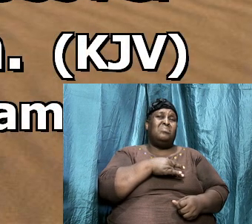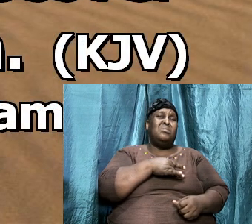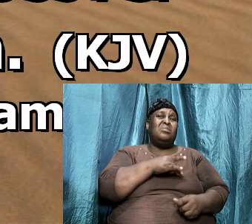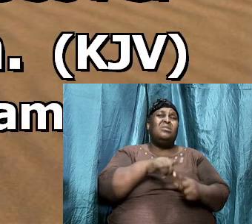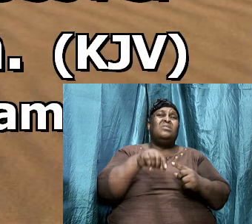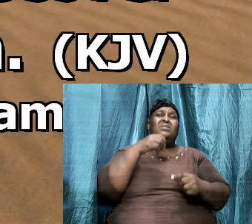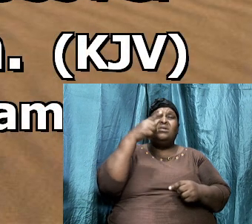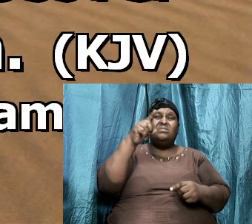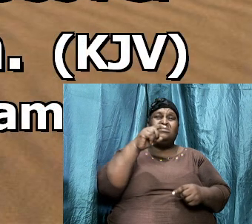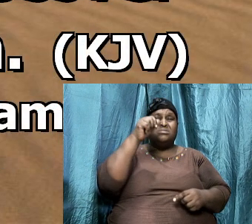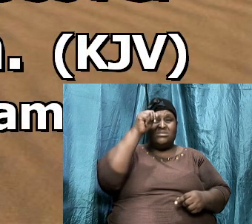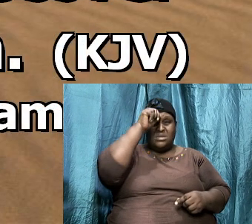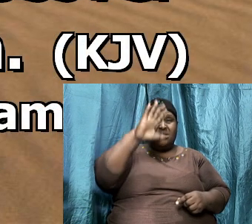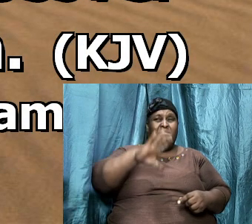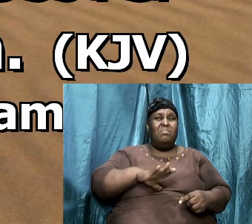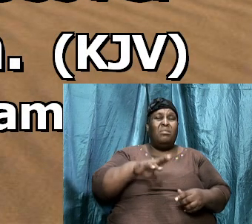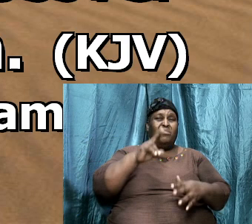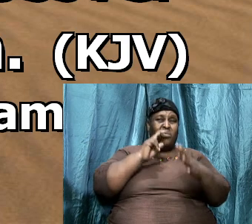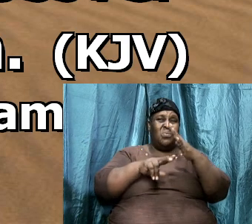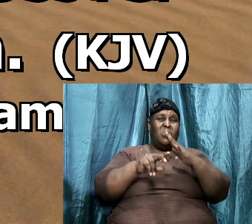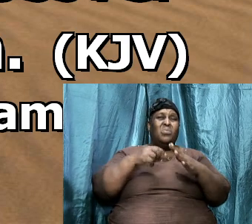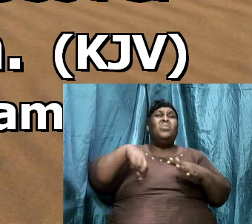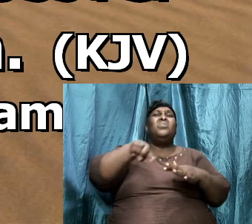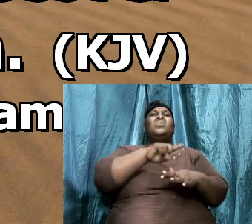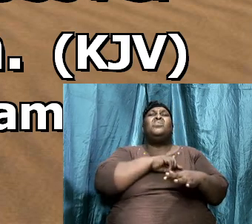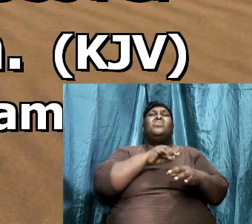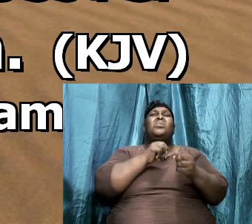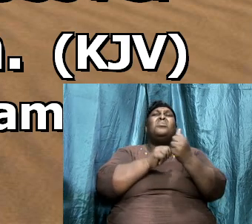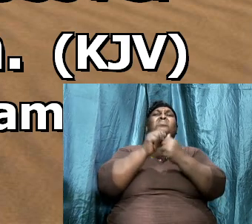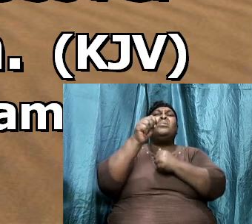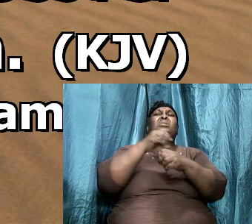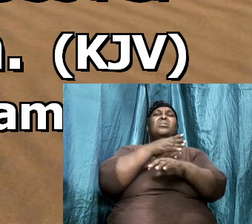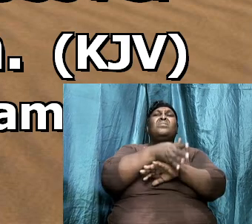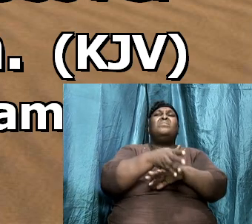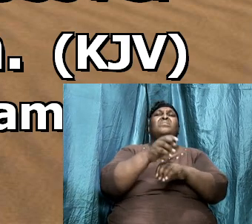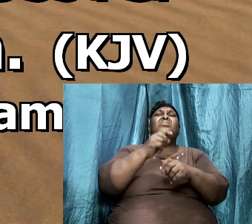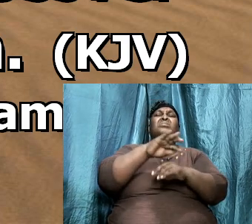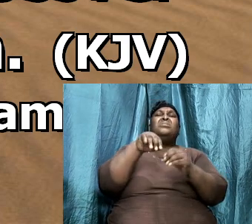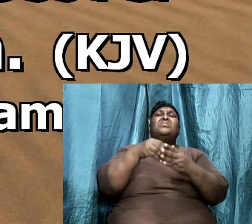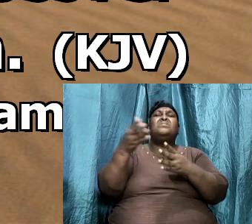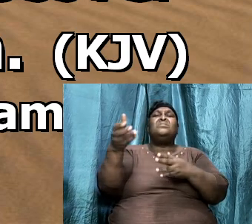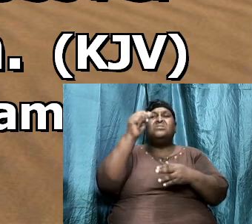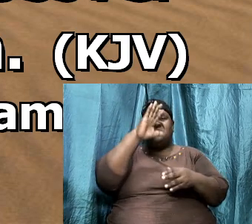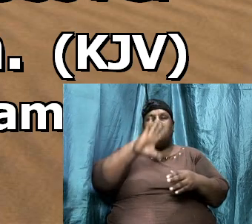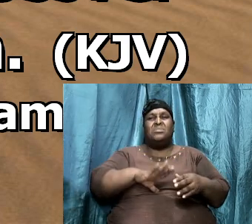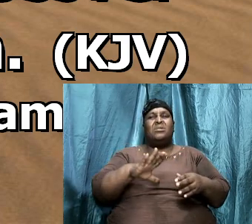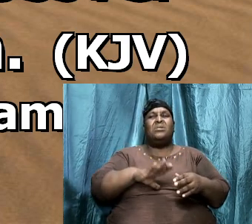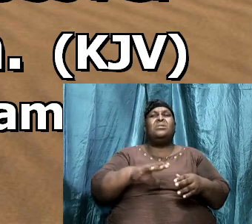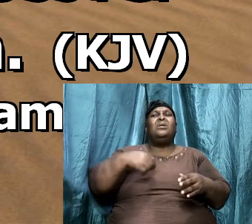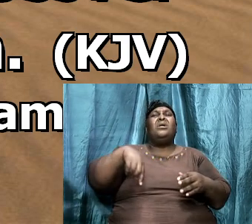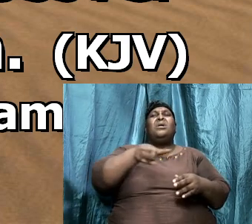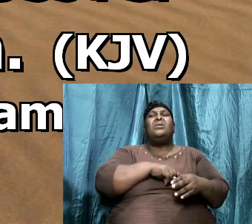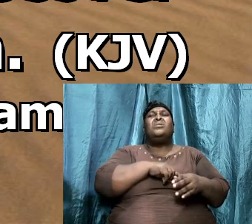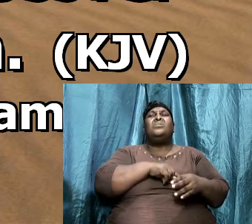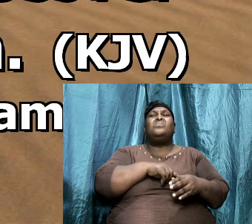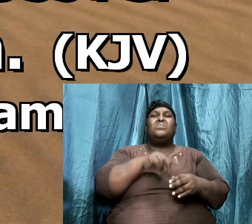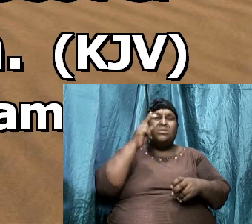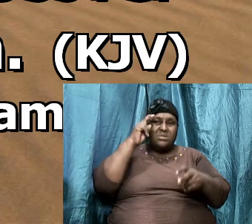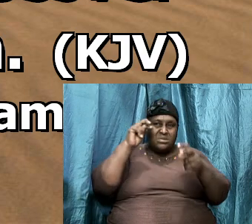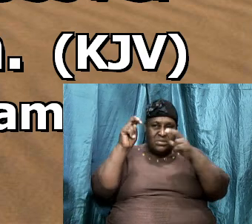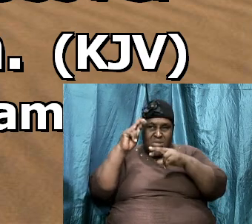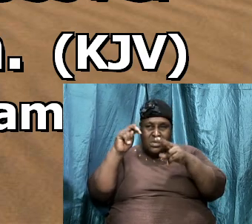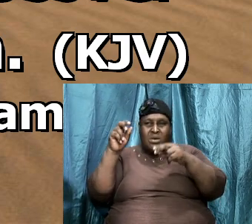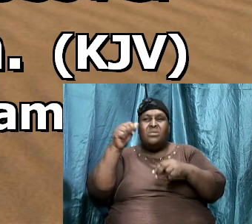then said Jonathan behold we will pass over unto these men and we will discover ourselves